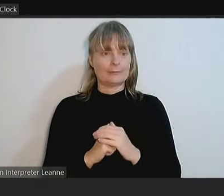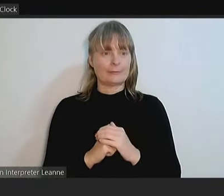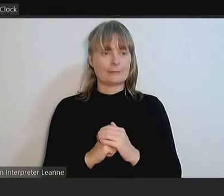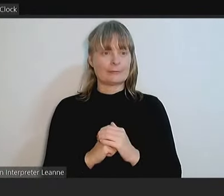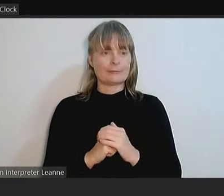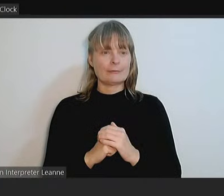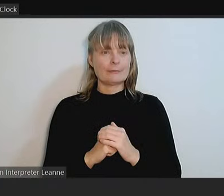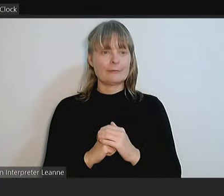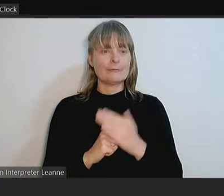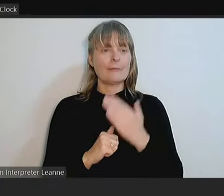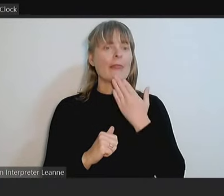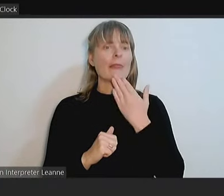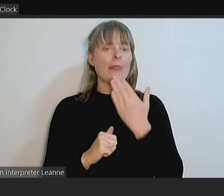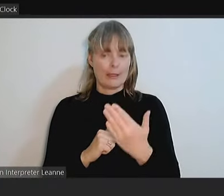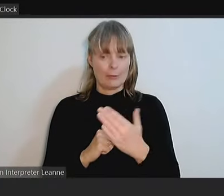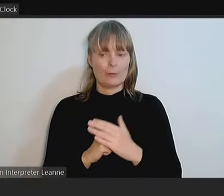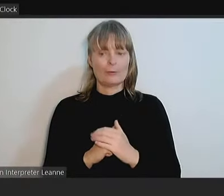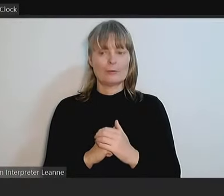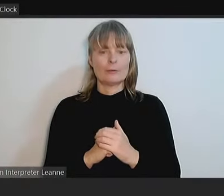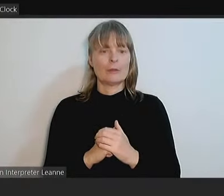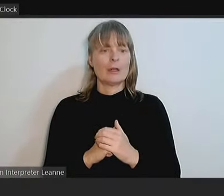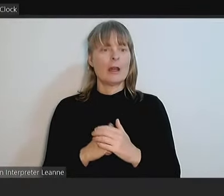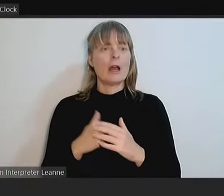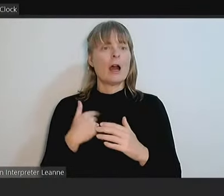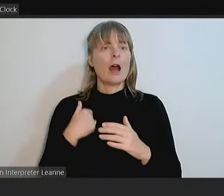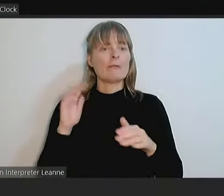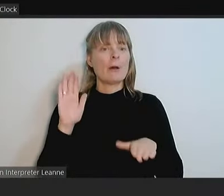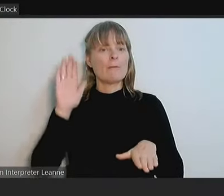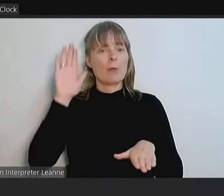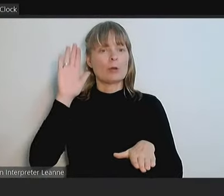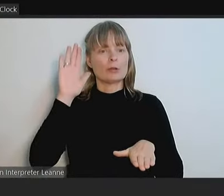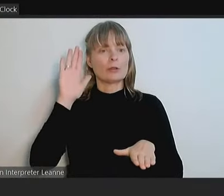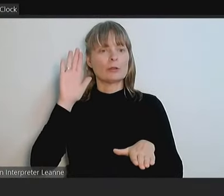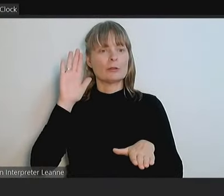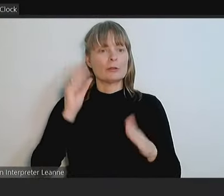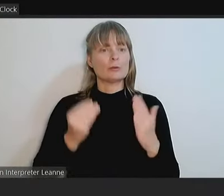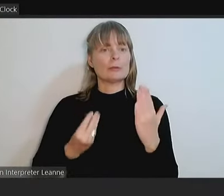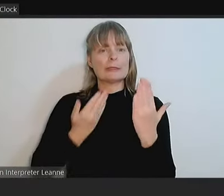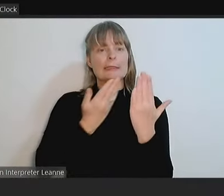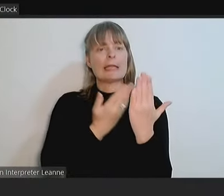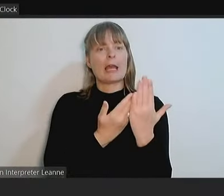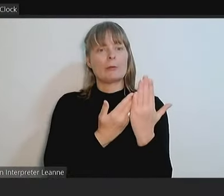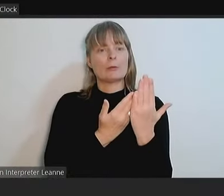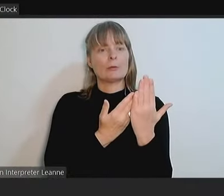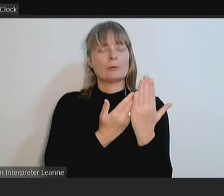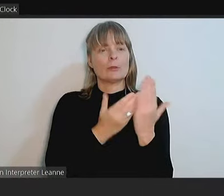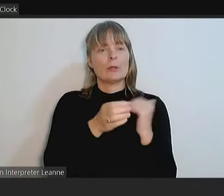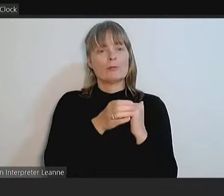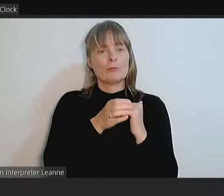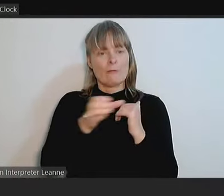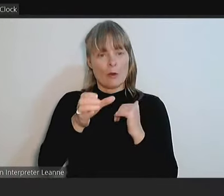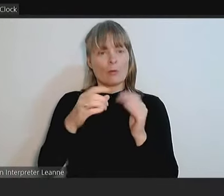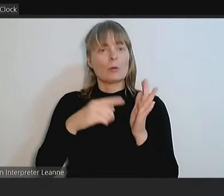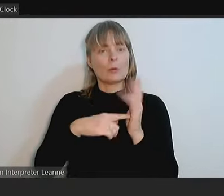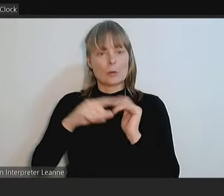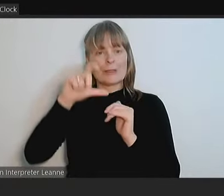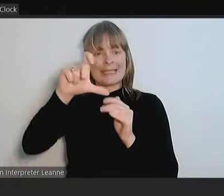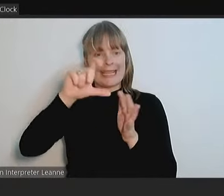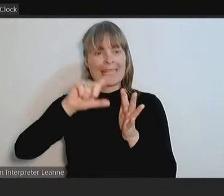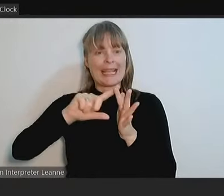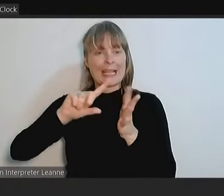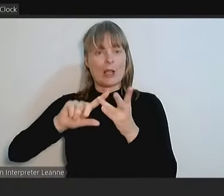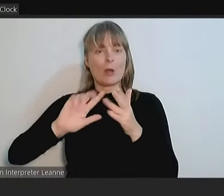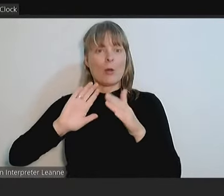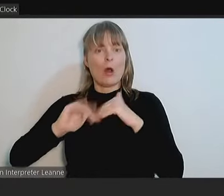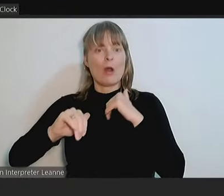Thank you, Mayor. I move a motion to table a petition for the referral to the CEO for consideration and response concerning to the scoping of lights.